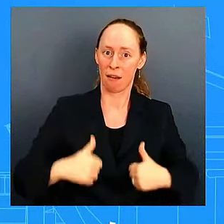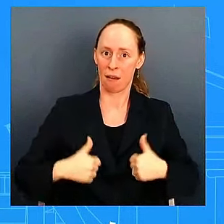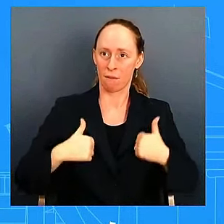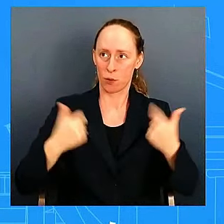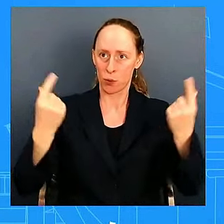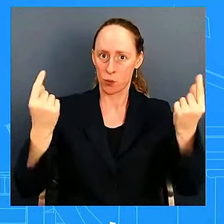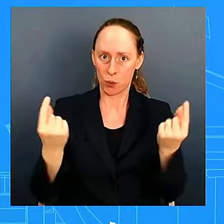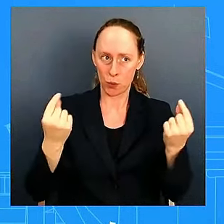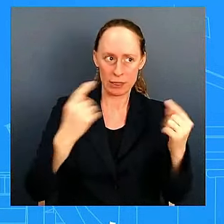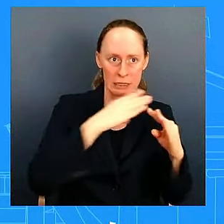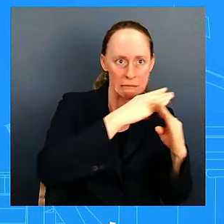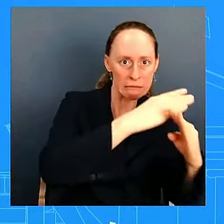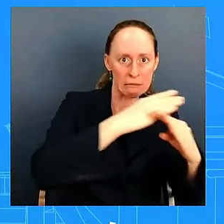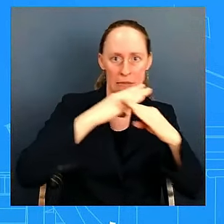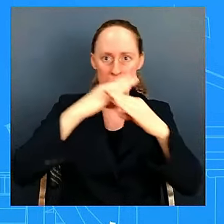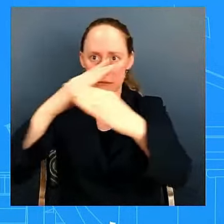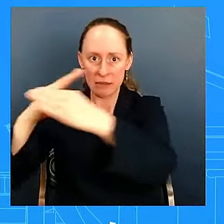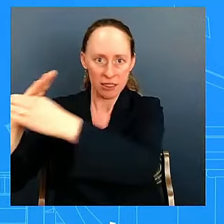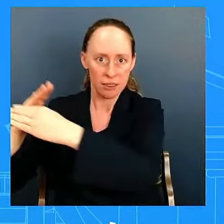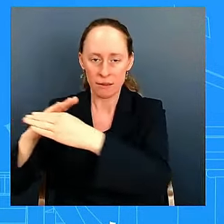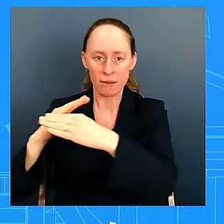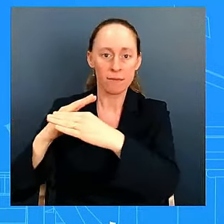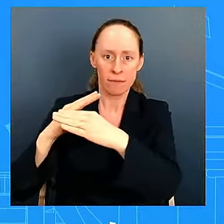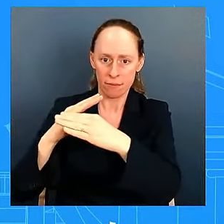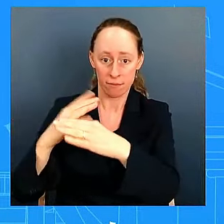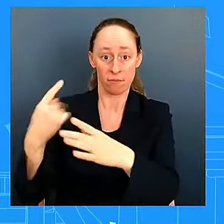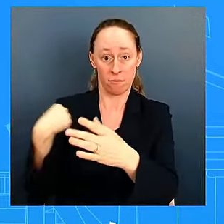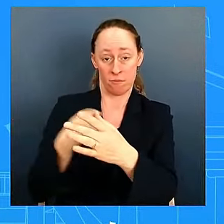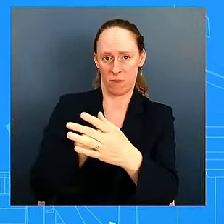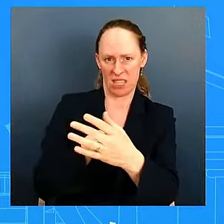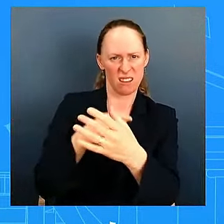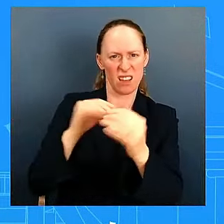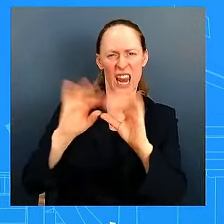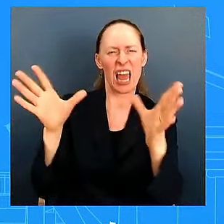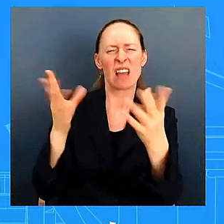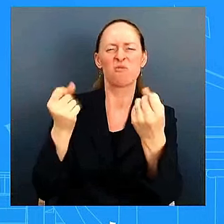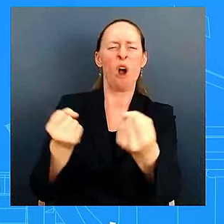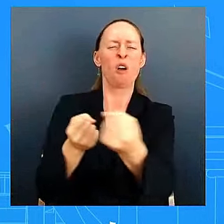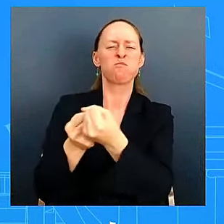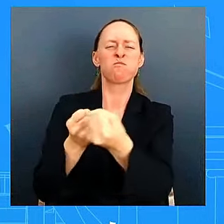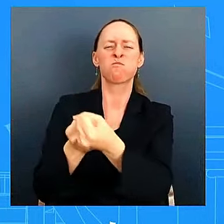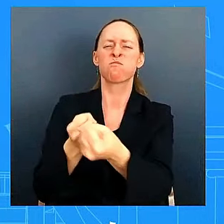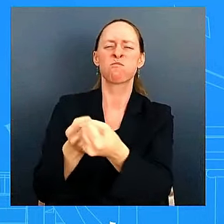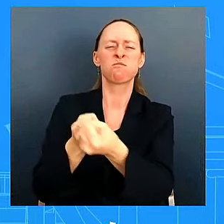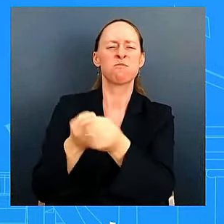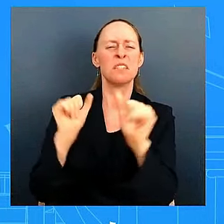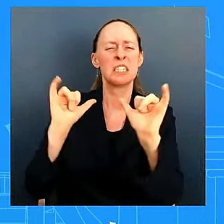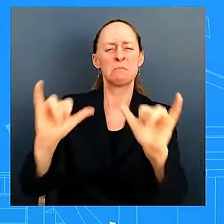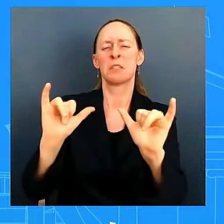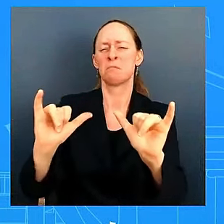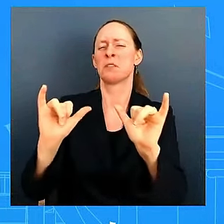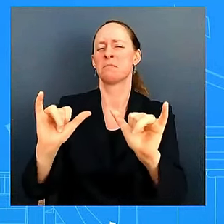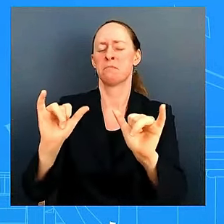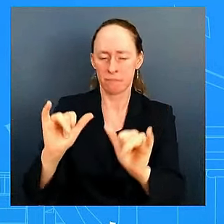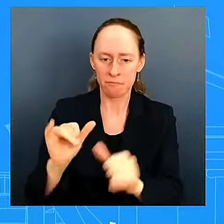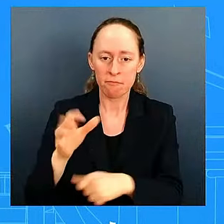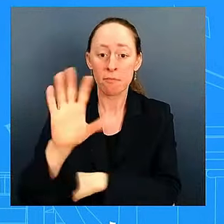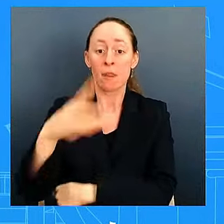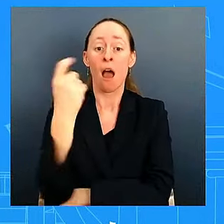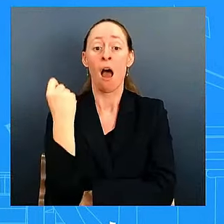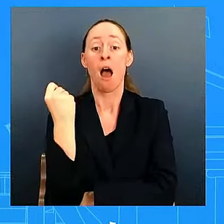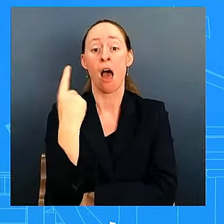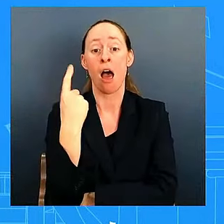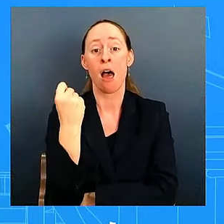for israel security is ironclad and that's what you're continuing to see from this administration at the same time we do want to de-escalate at the same time